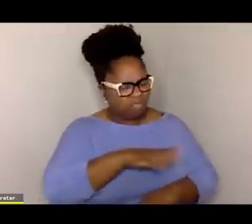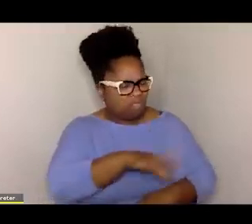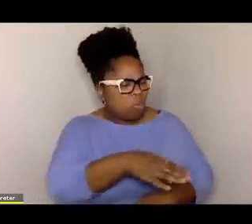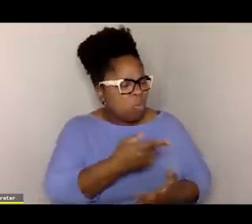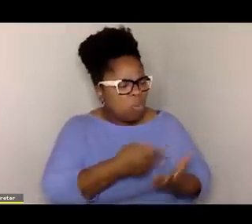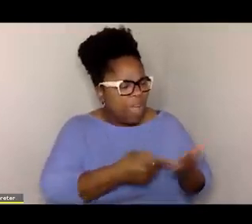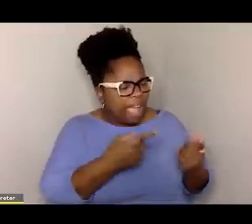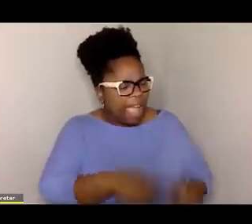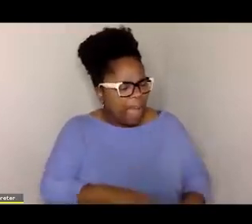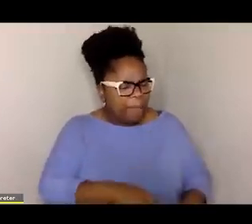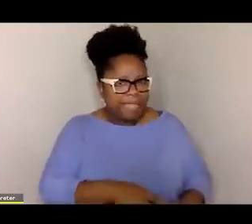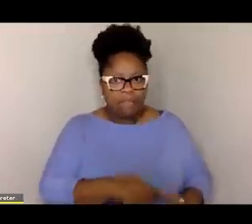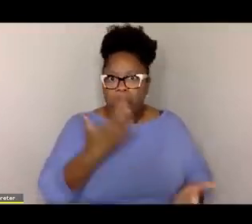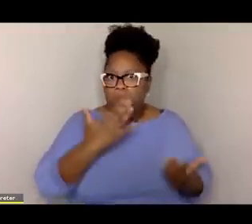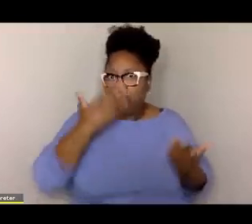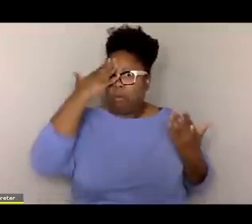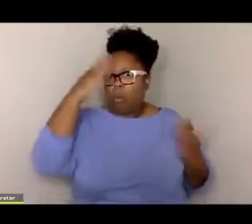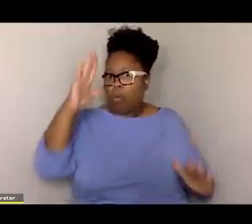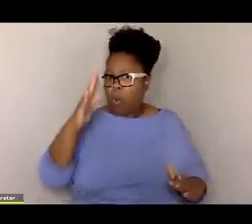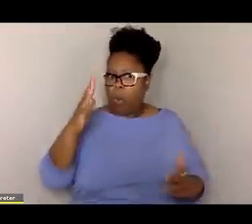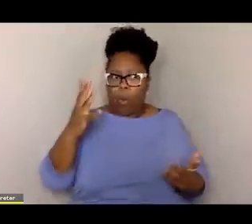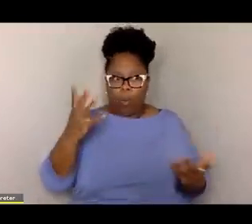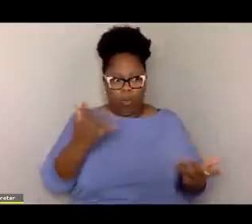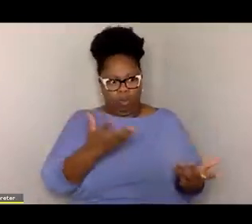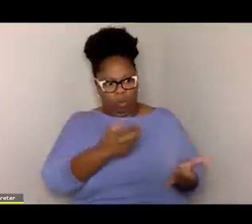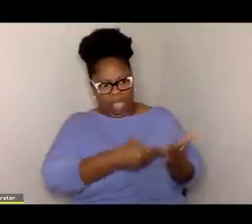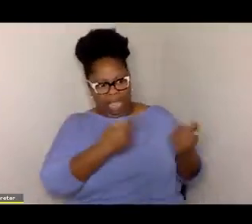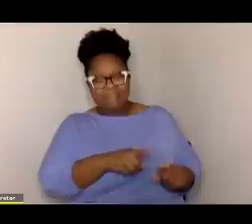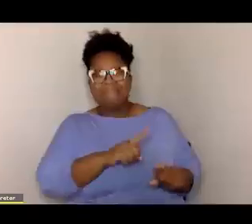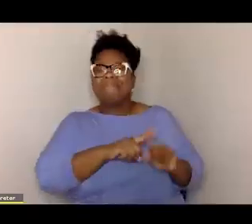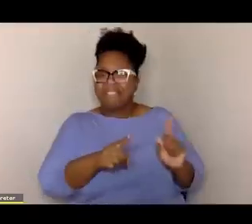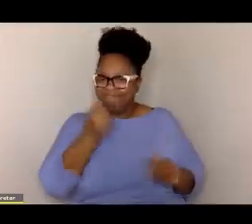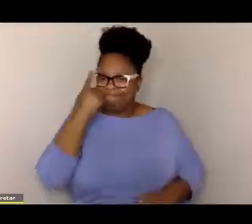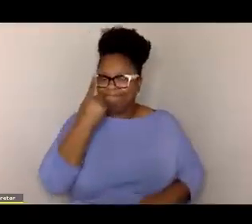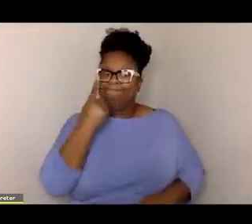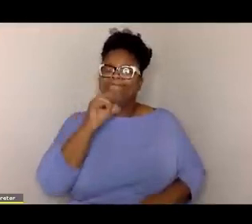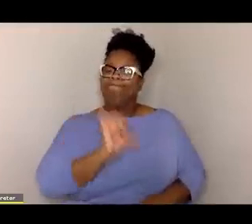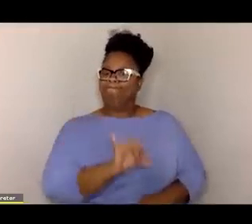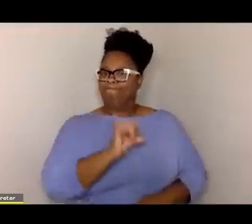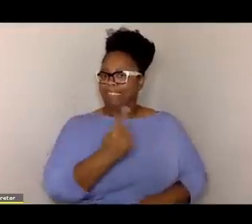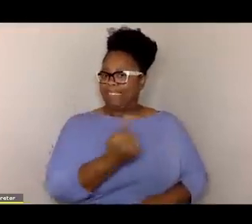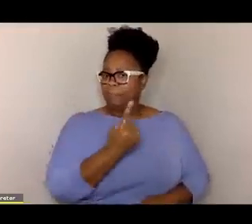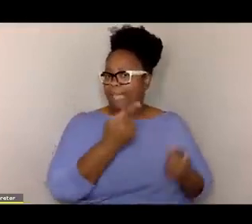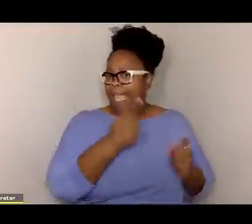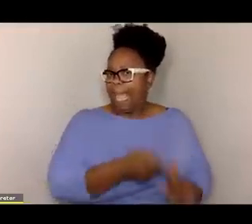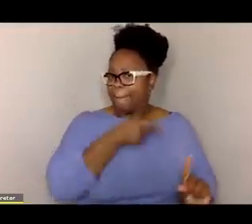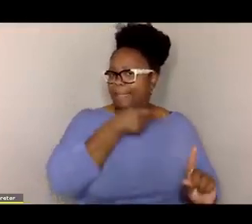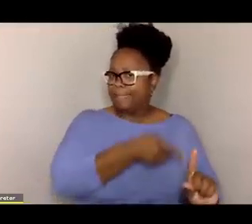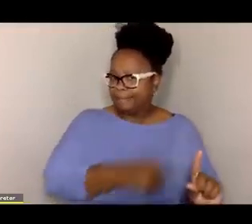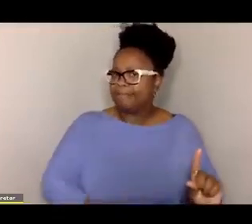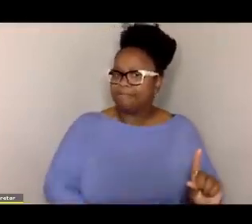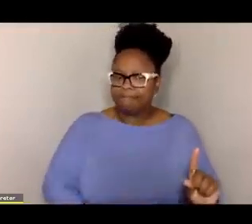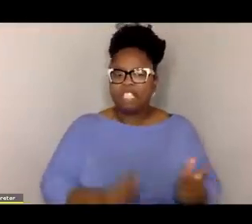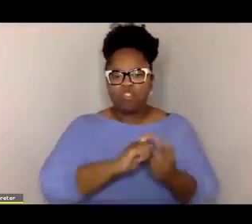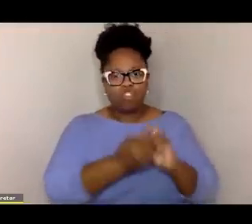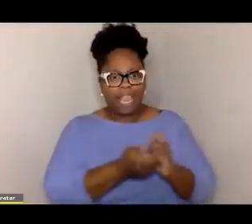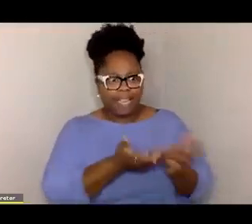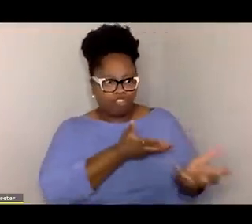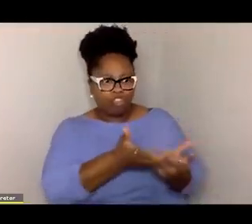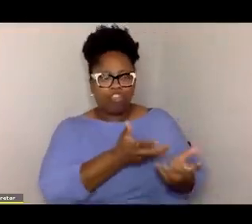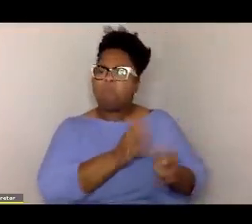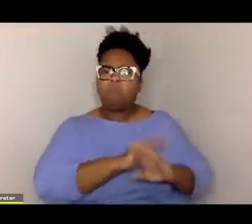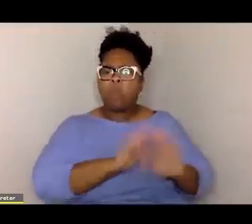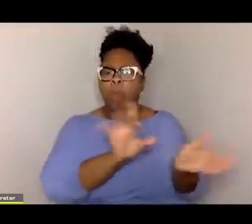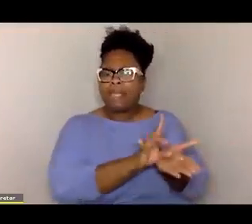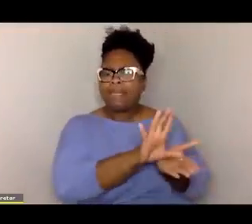they may not know what happened, but they realize something did happen. Something happened. Yeah. And so they can then change the way they